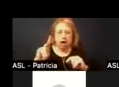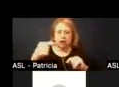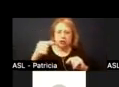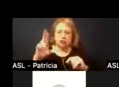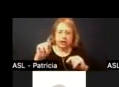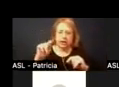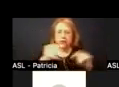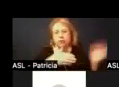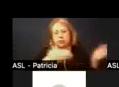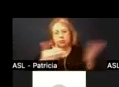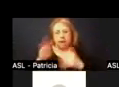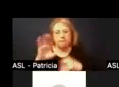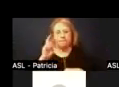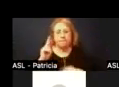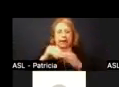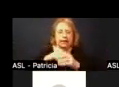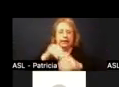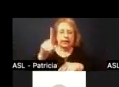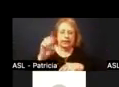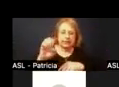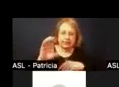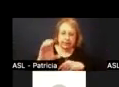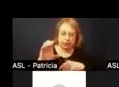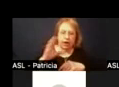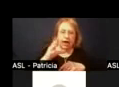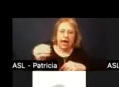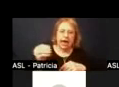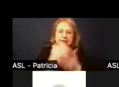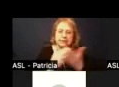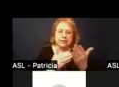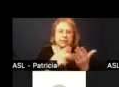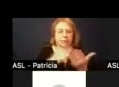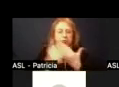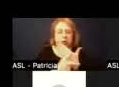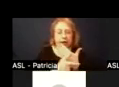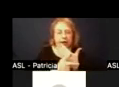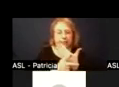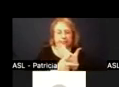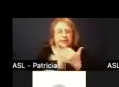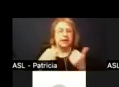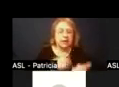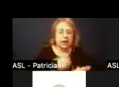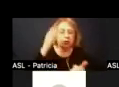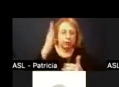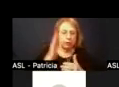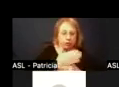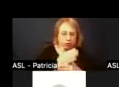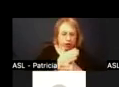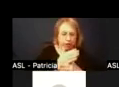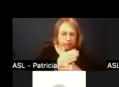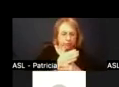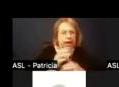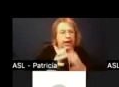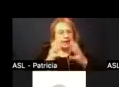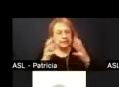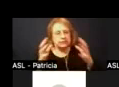december as well as some programs that are are coming uh to share with you which is our expanded learning opportunities